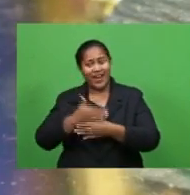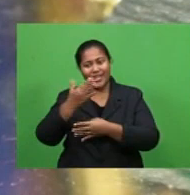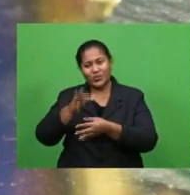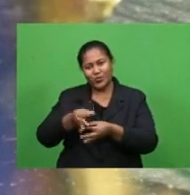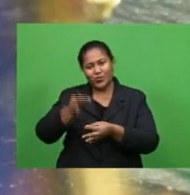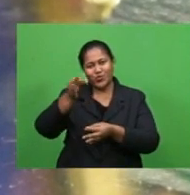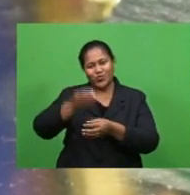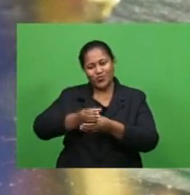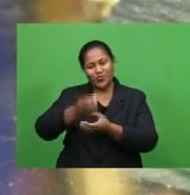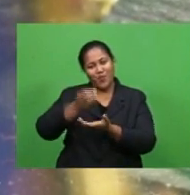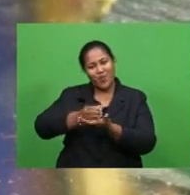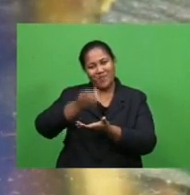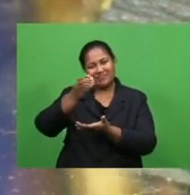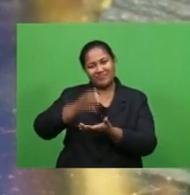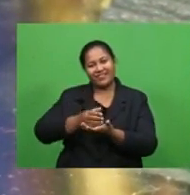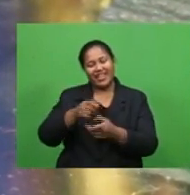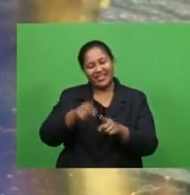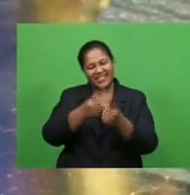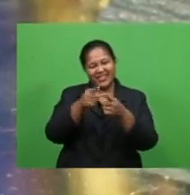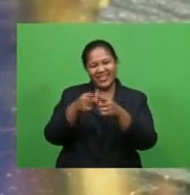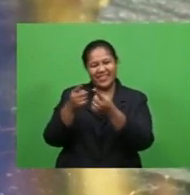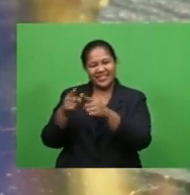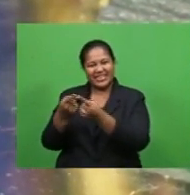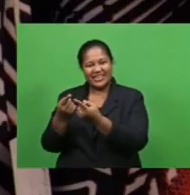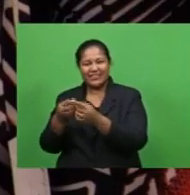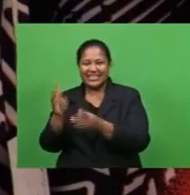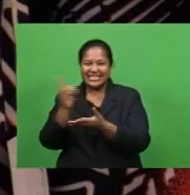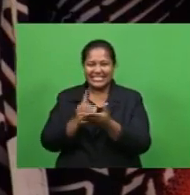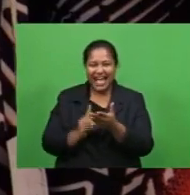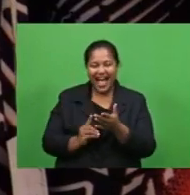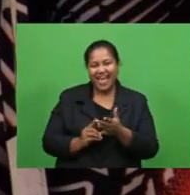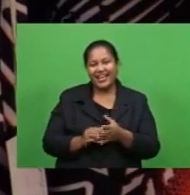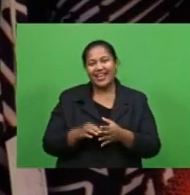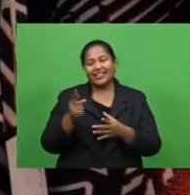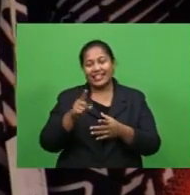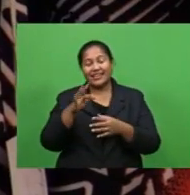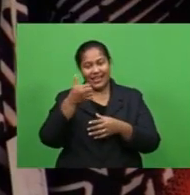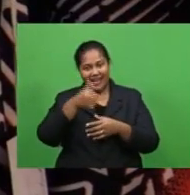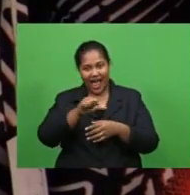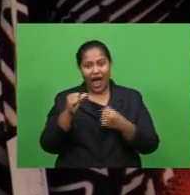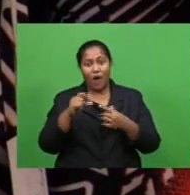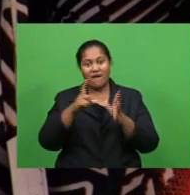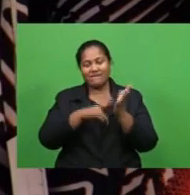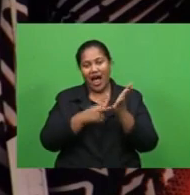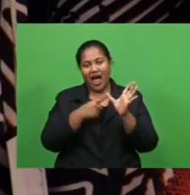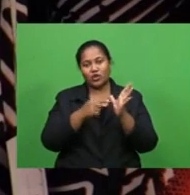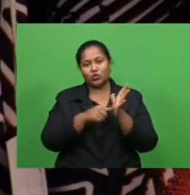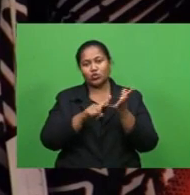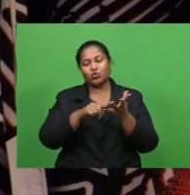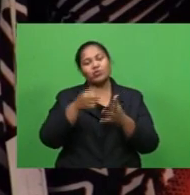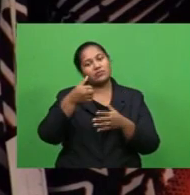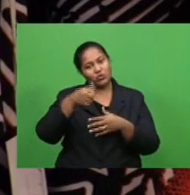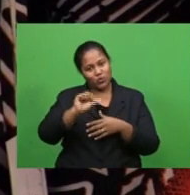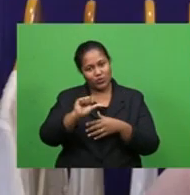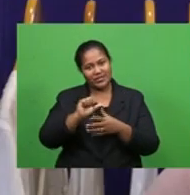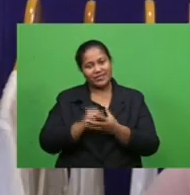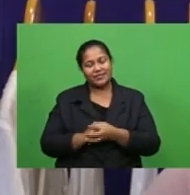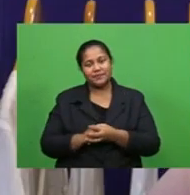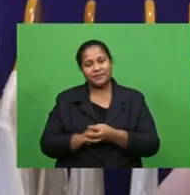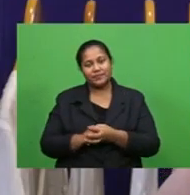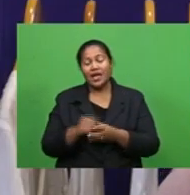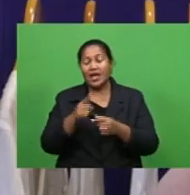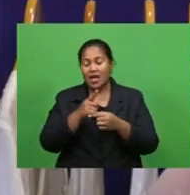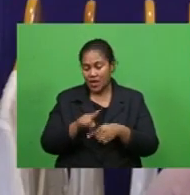and jars that are inspired by our latest Vatu print. And then we continue